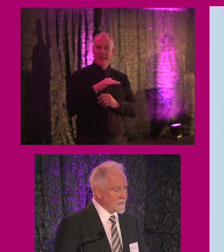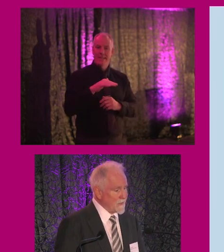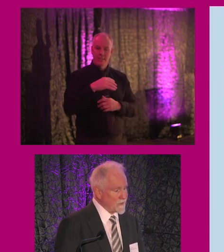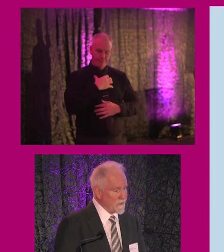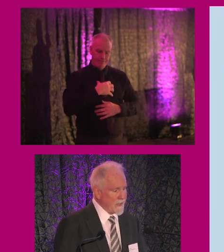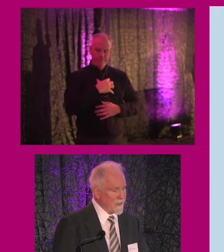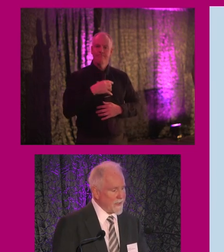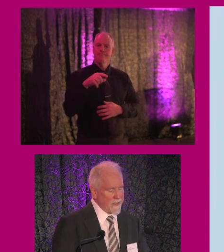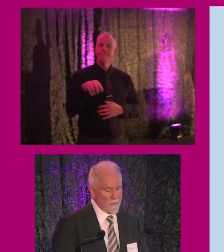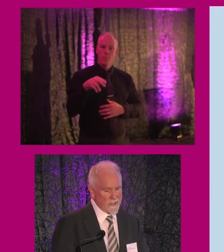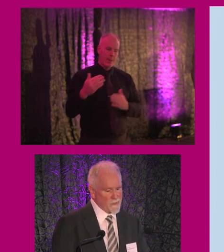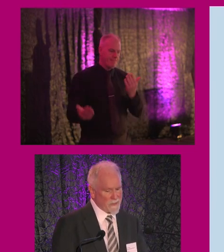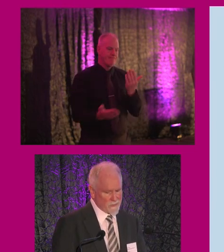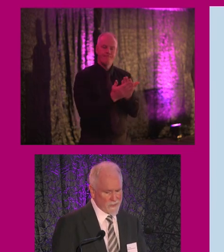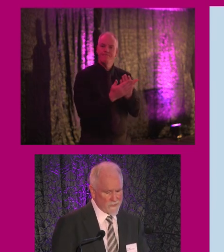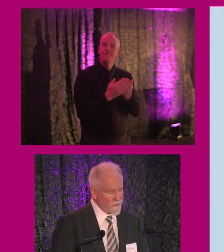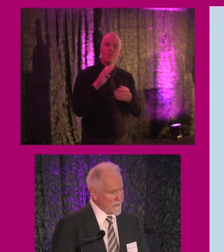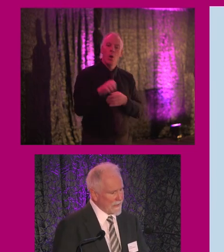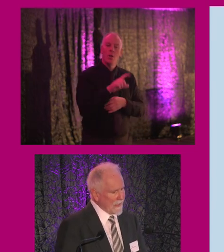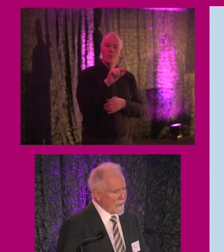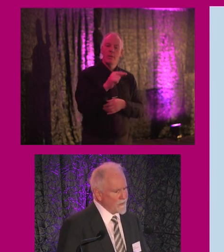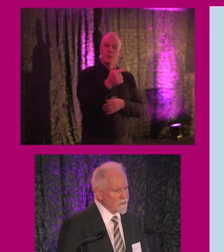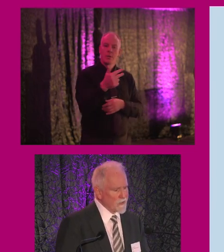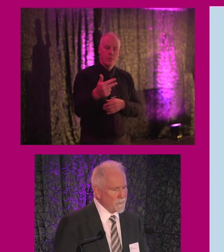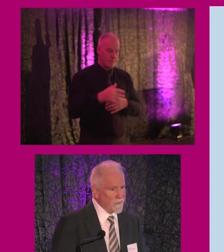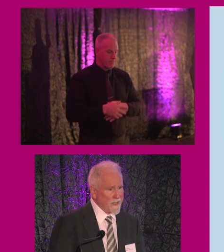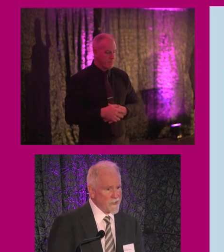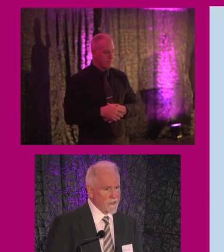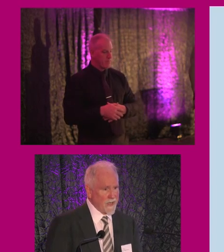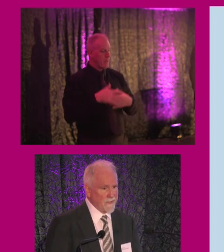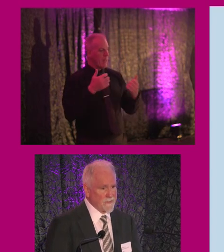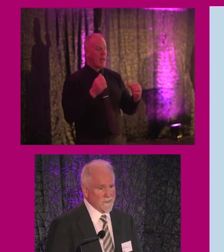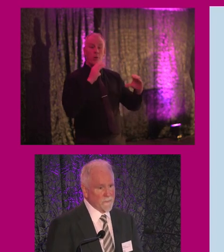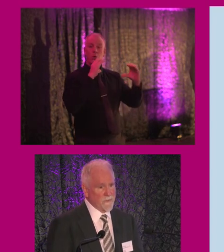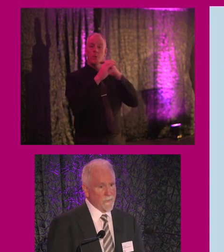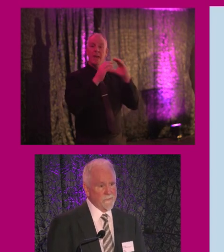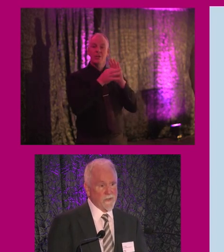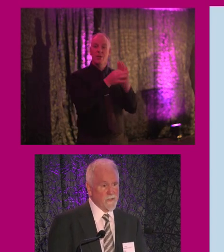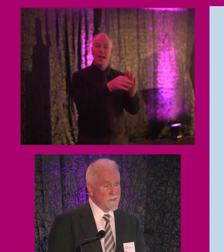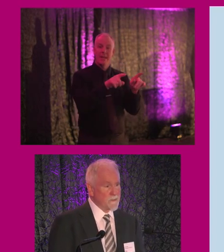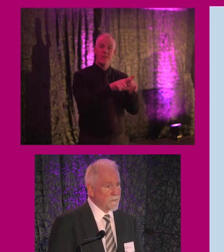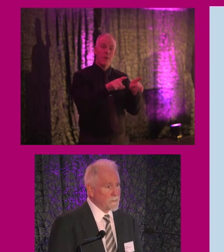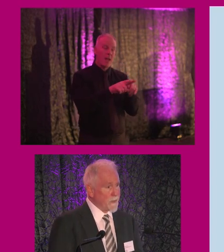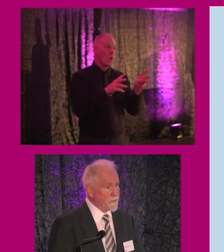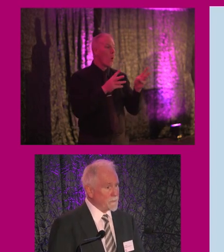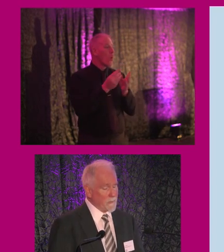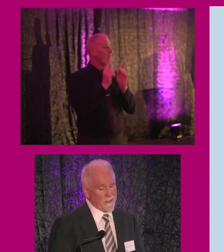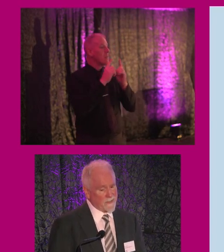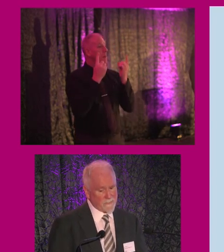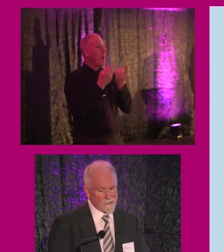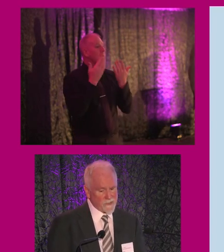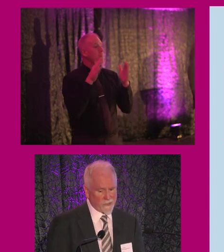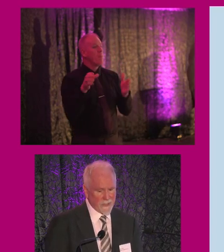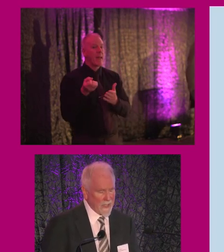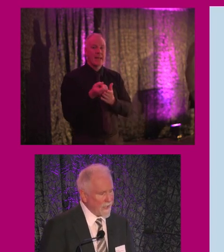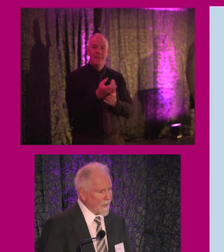to this collection early in 2023. And also communication guidance that we've worked very closely with Department of Public